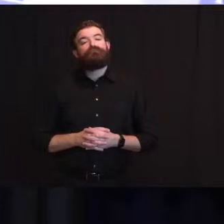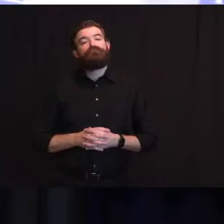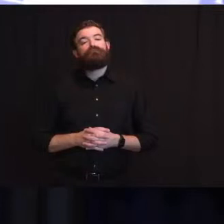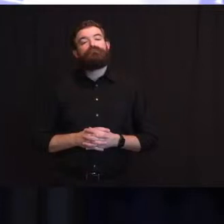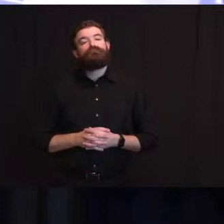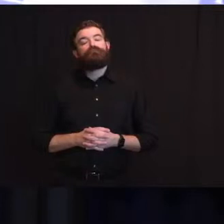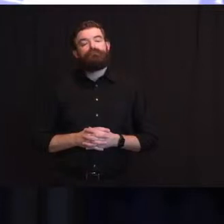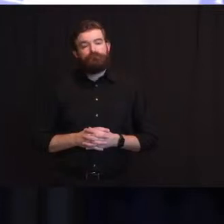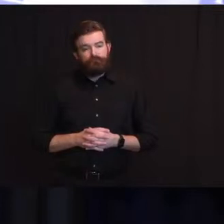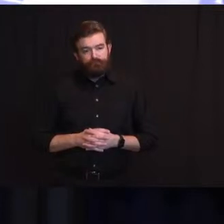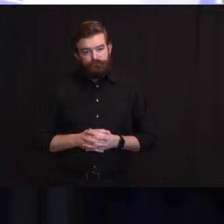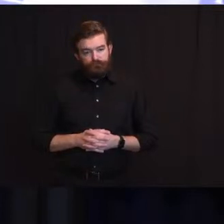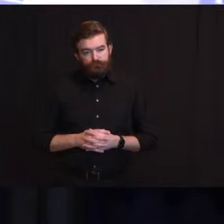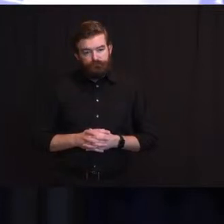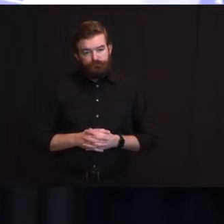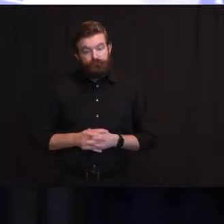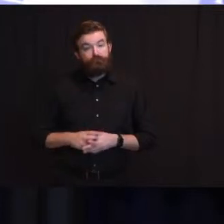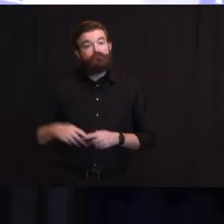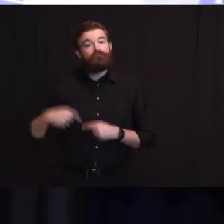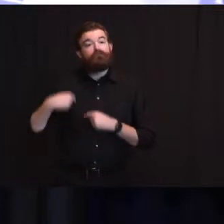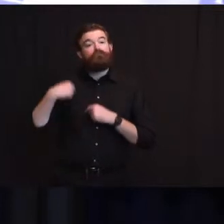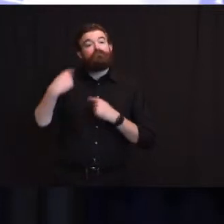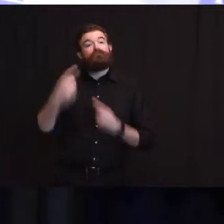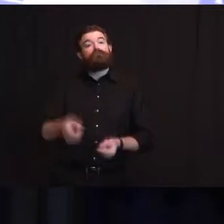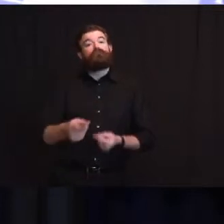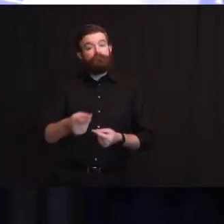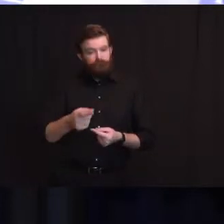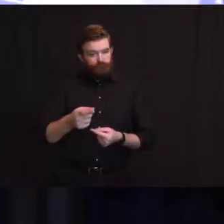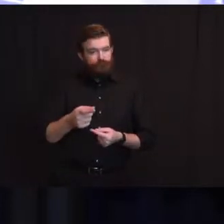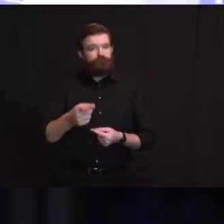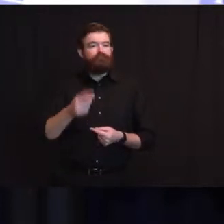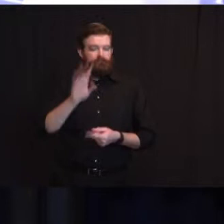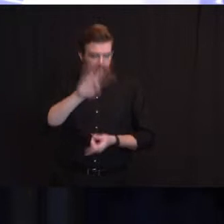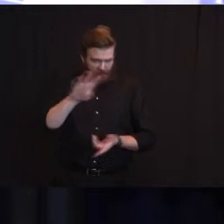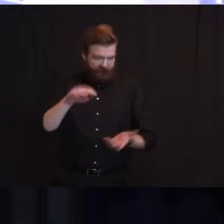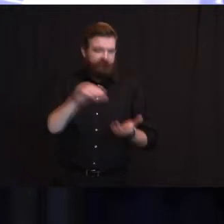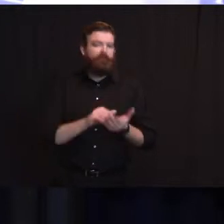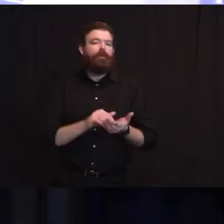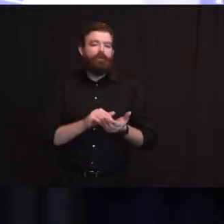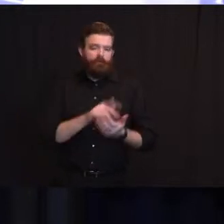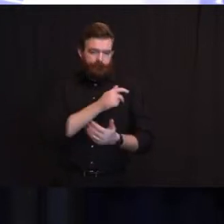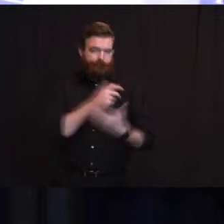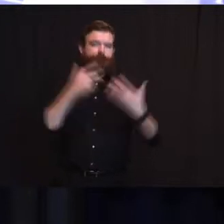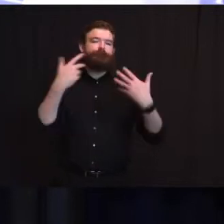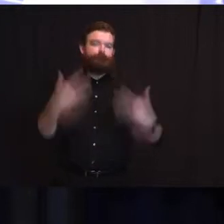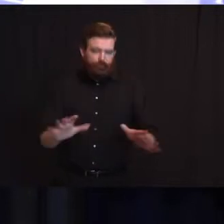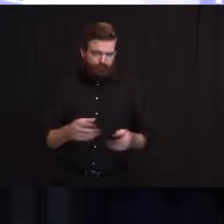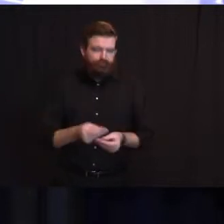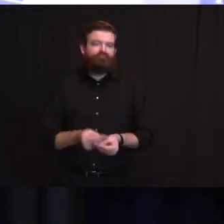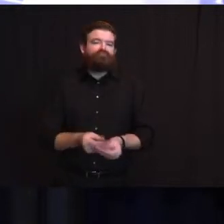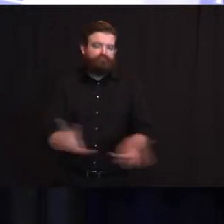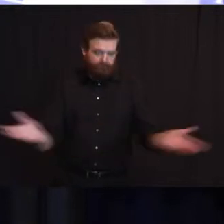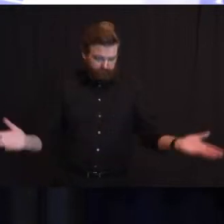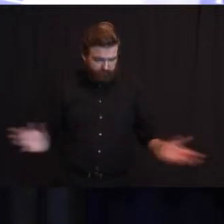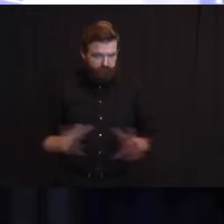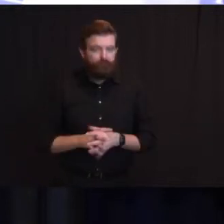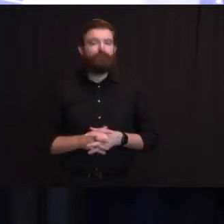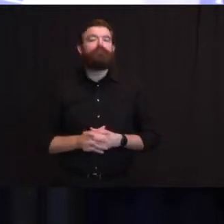administered. This morning marked the start of vaccinations at long-term care facilities in the state.